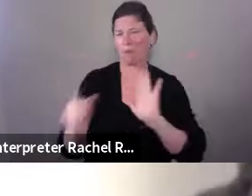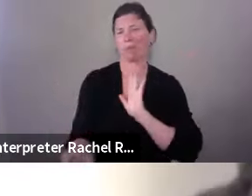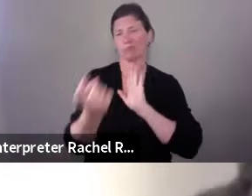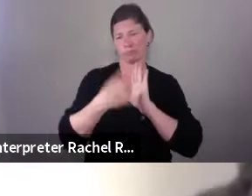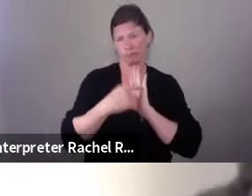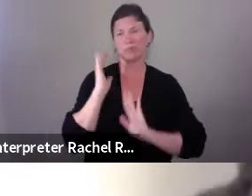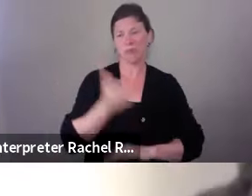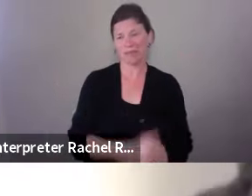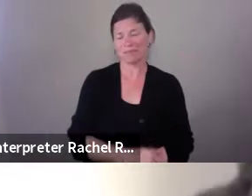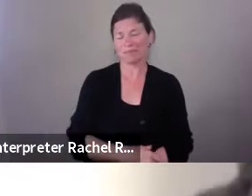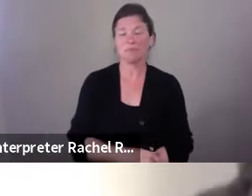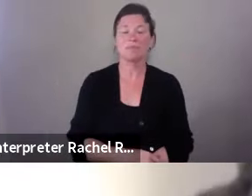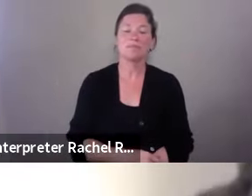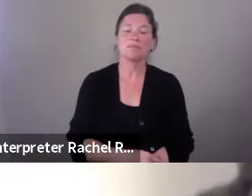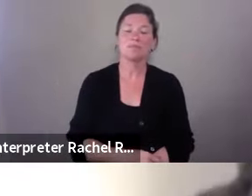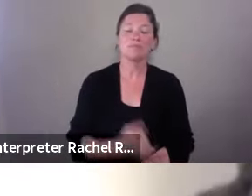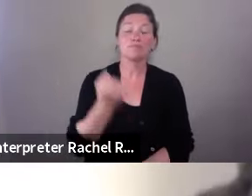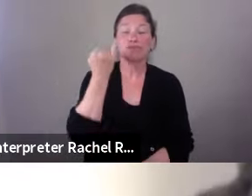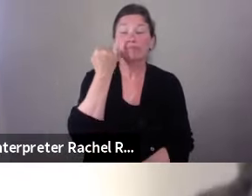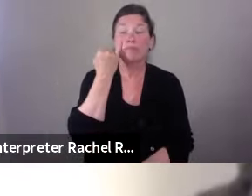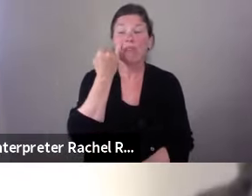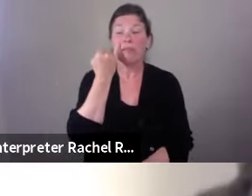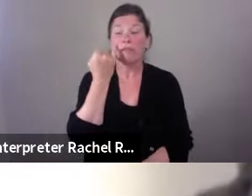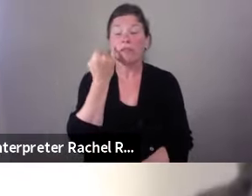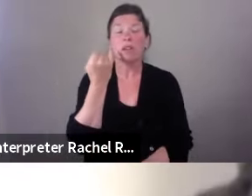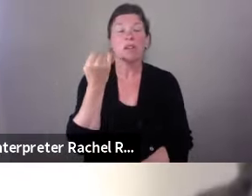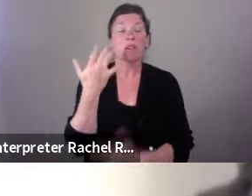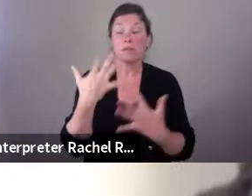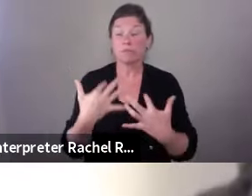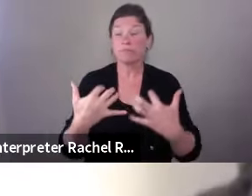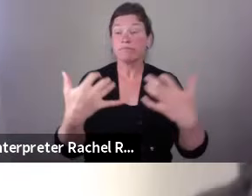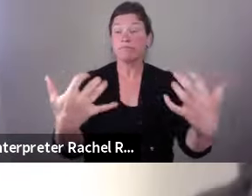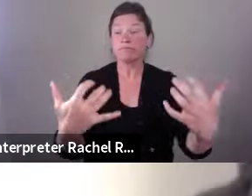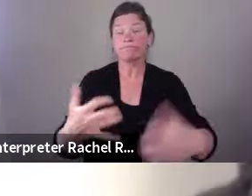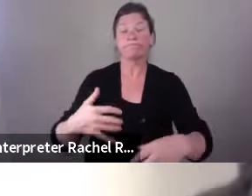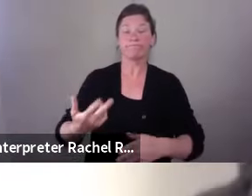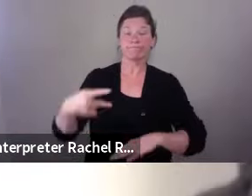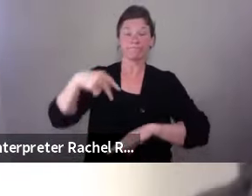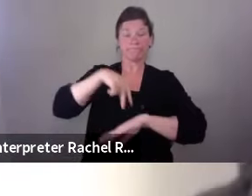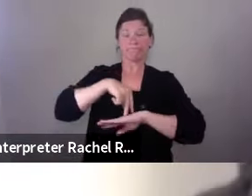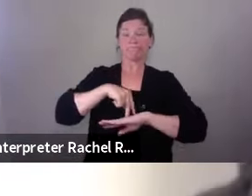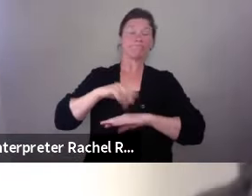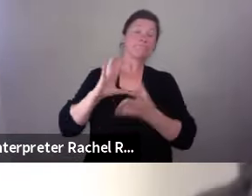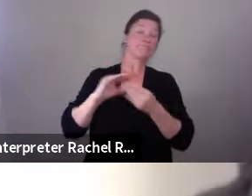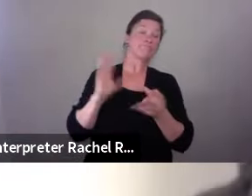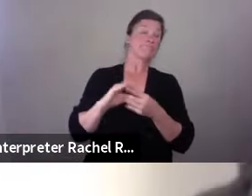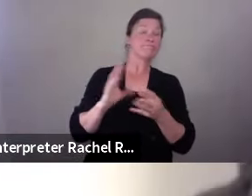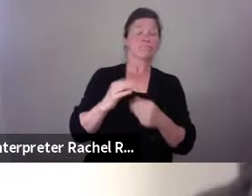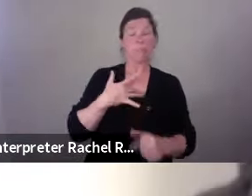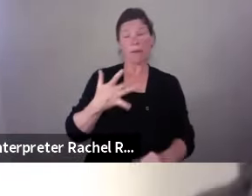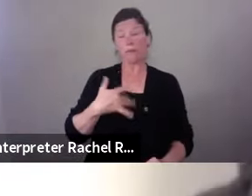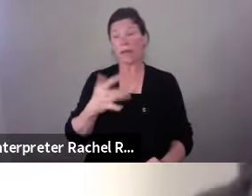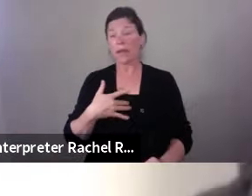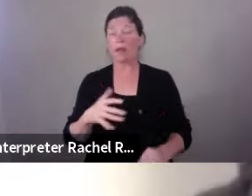More than if you just go up there and say what you feel, yes, that carries your story